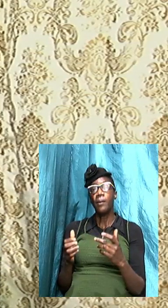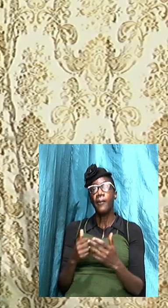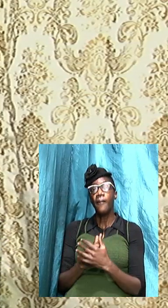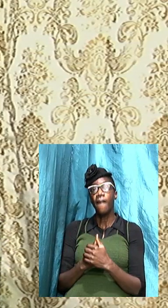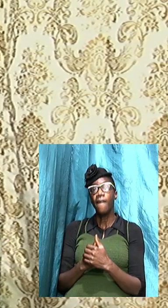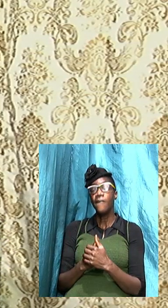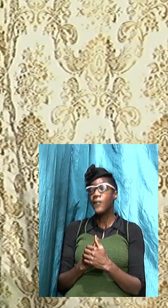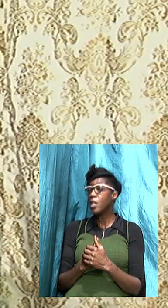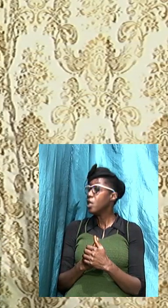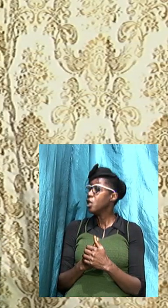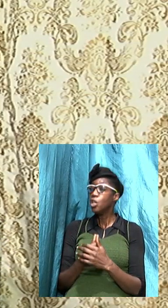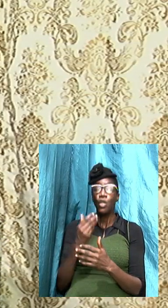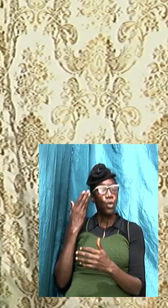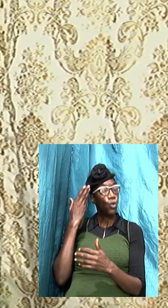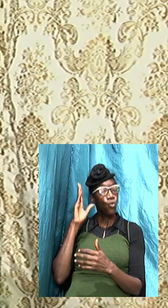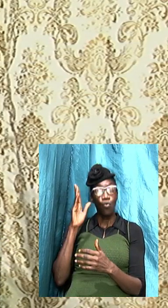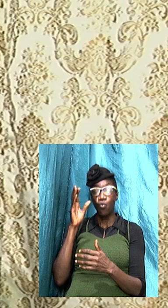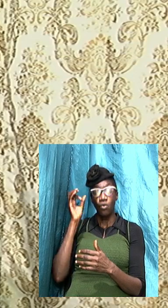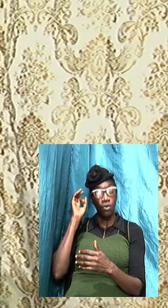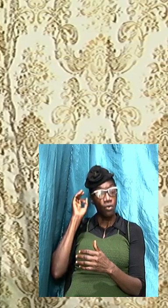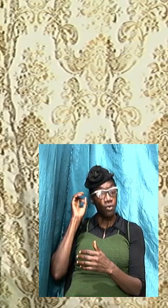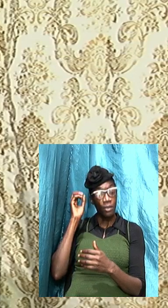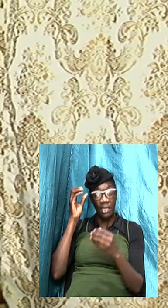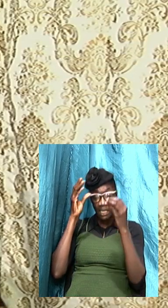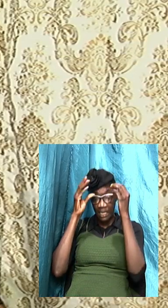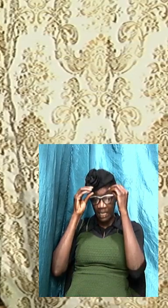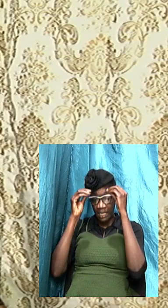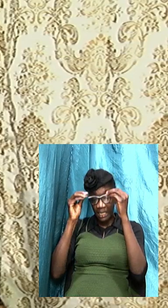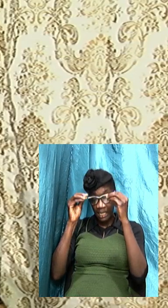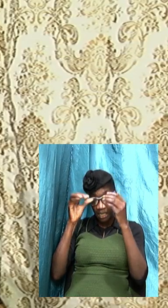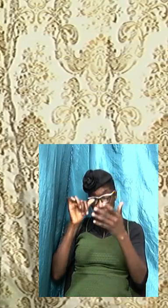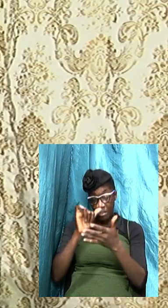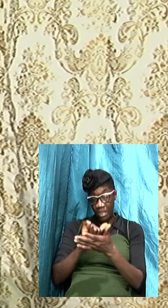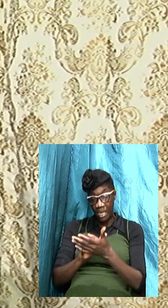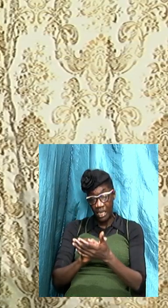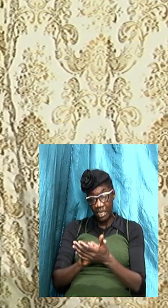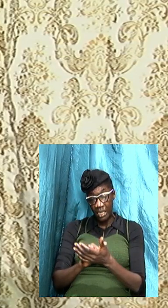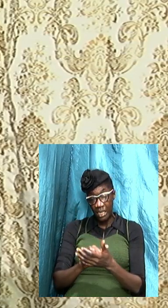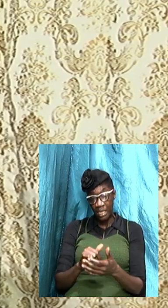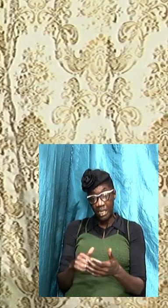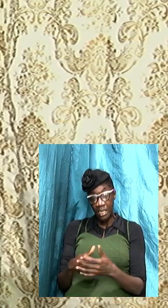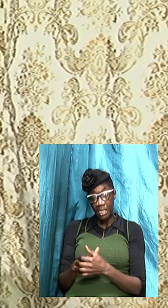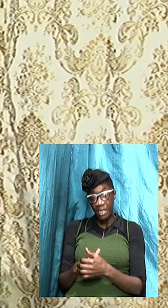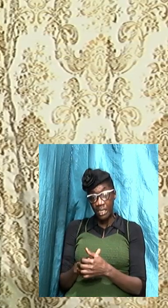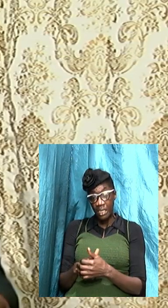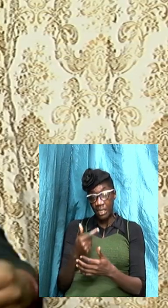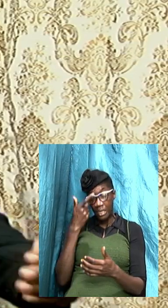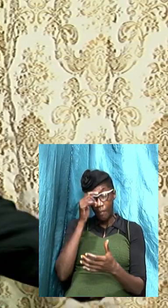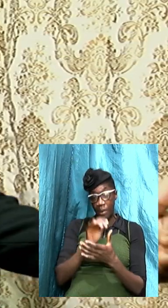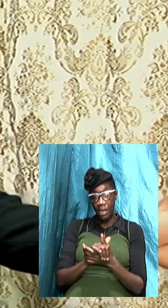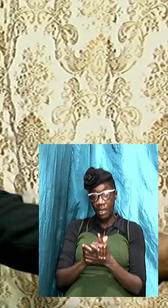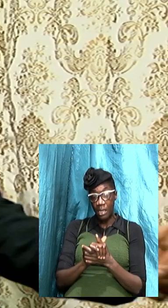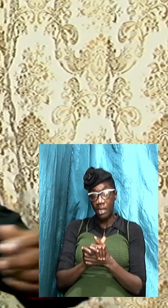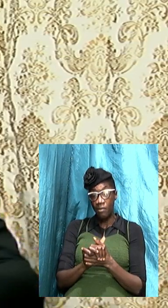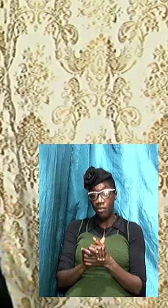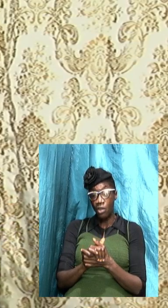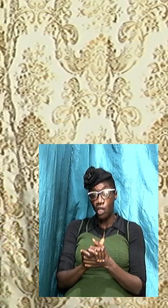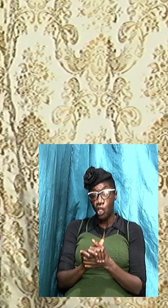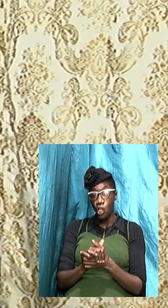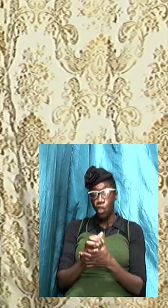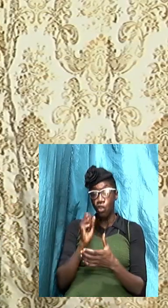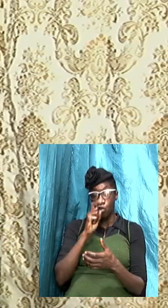does not teach that it says believe and he shall be something going after